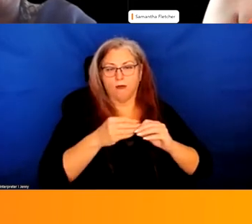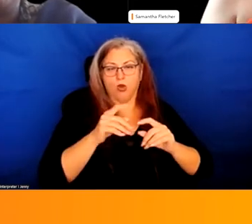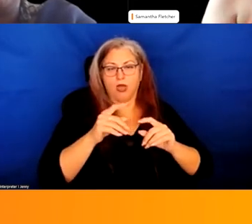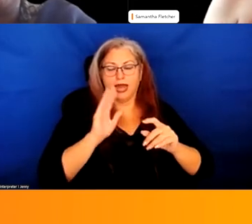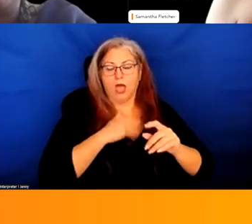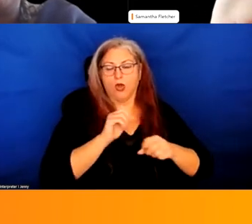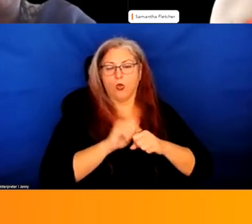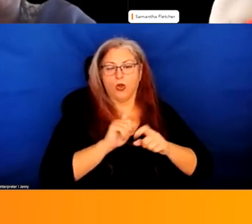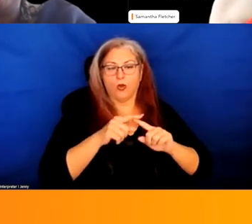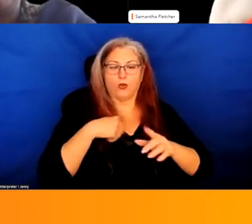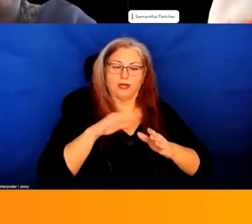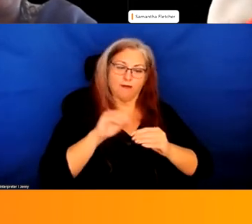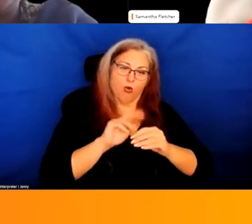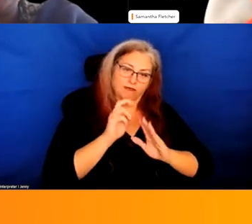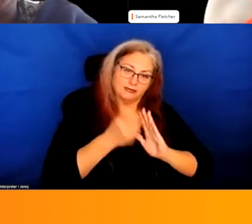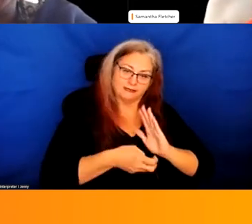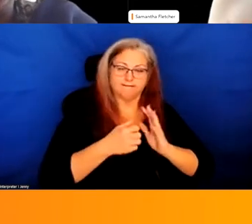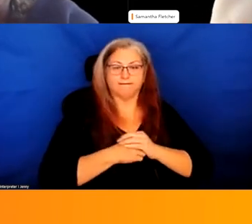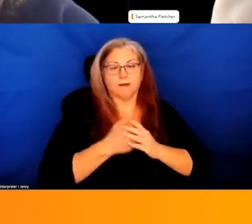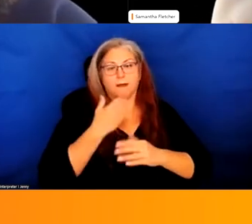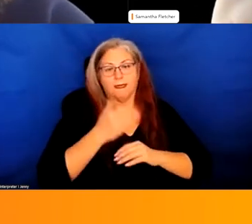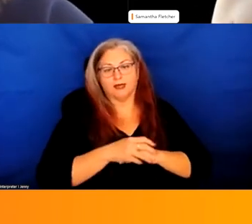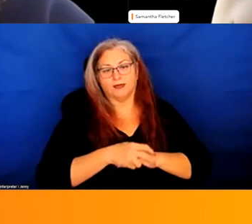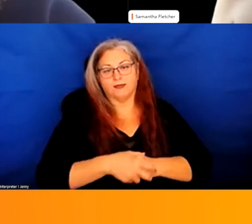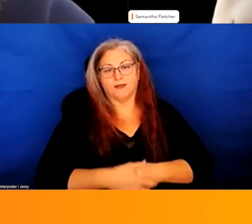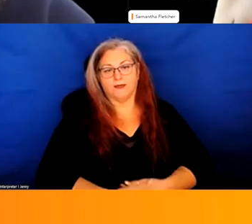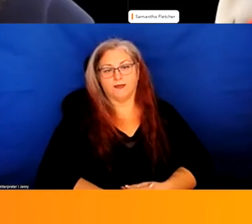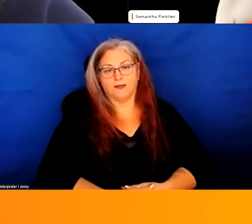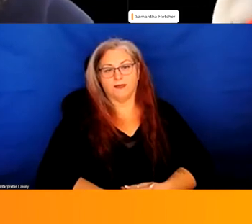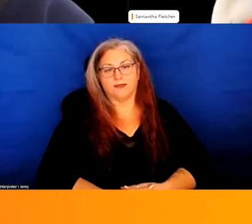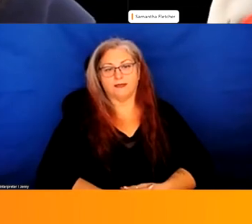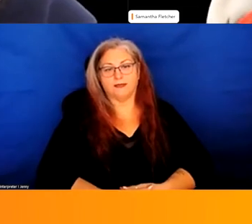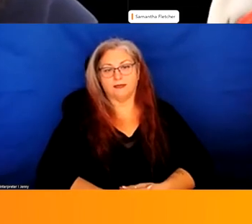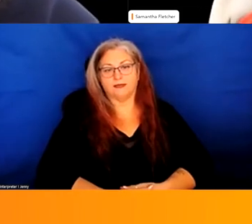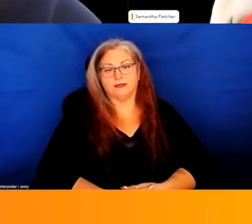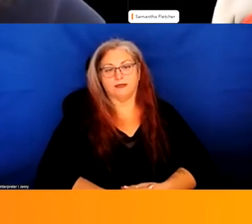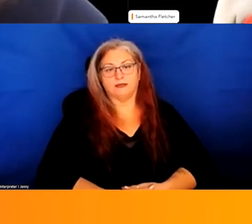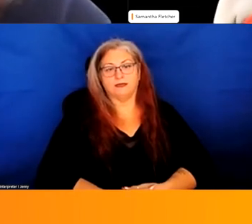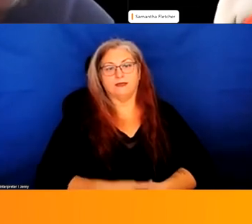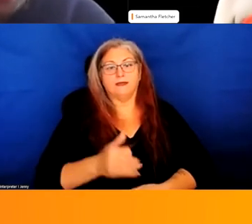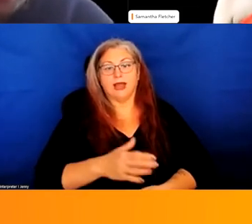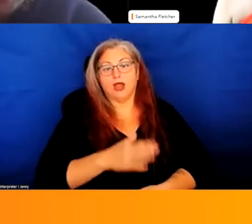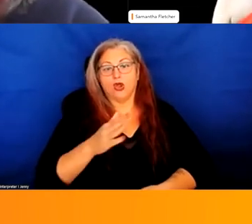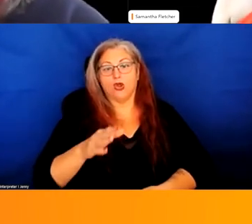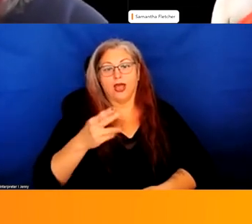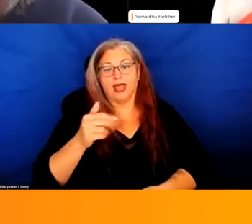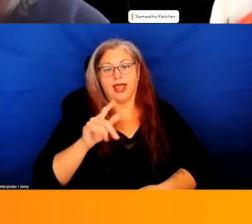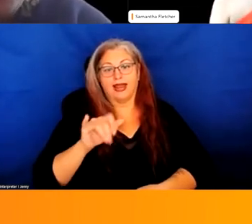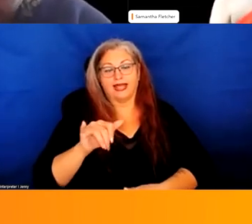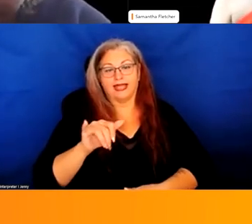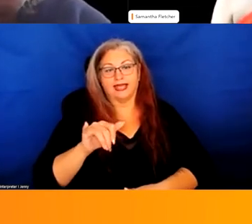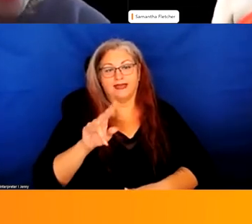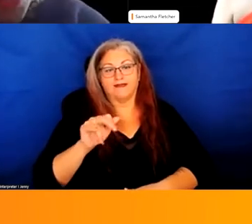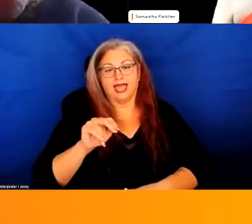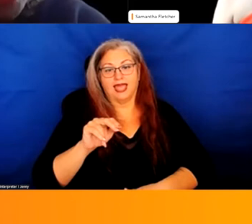as we get into this. Thank you so much, Sam. And now we're going to go to Haley. Haley